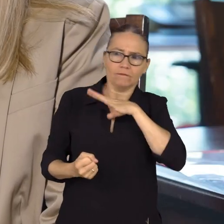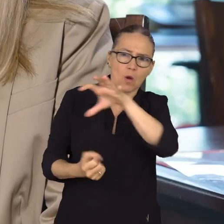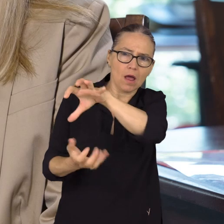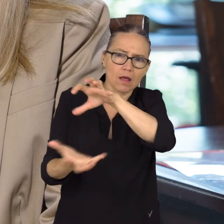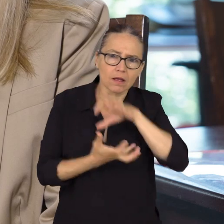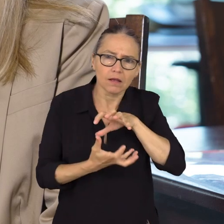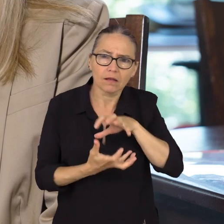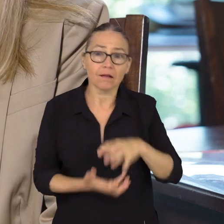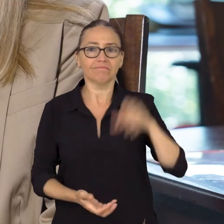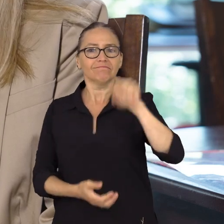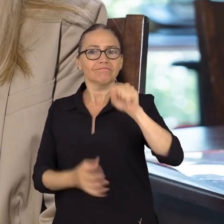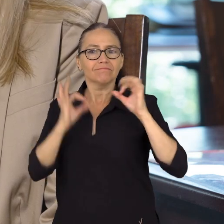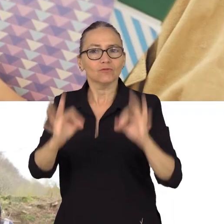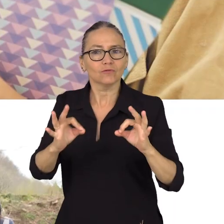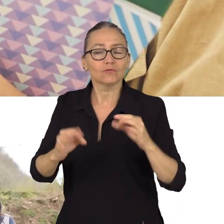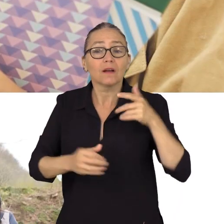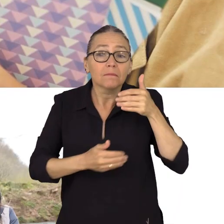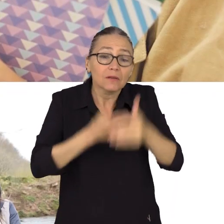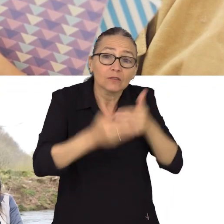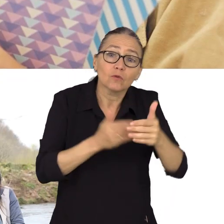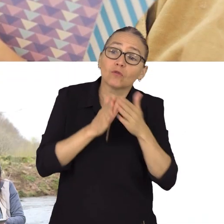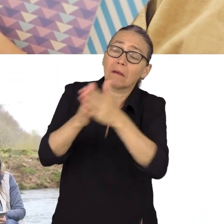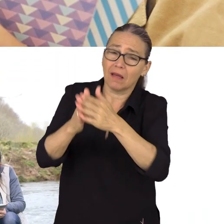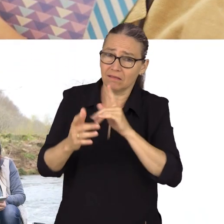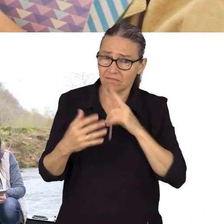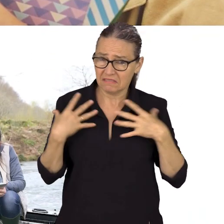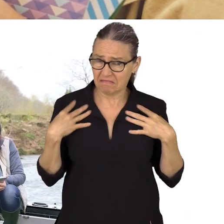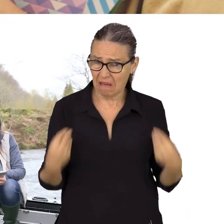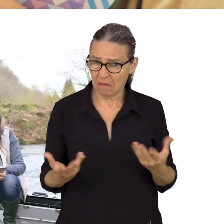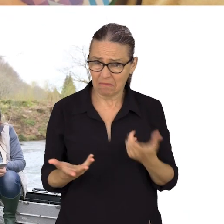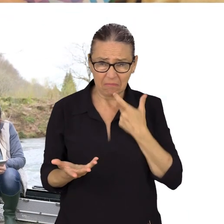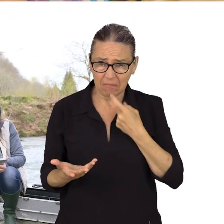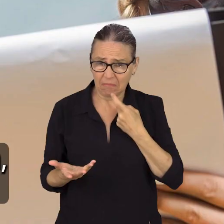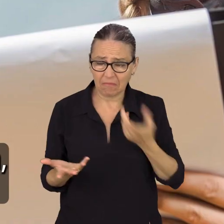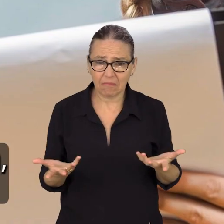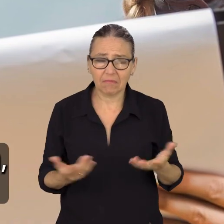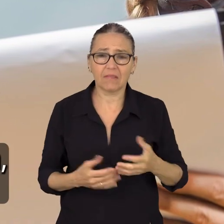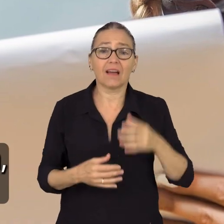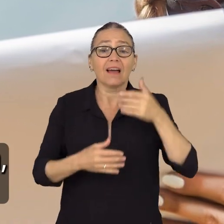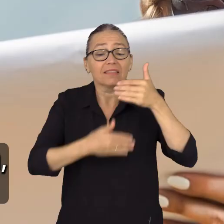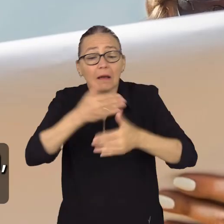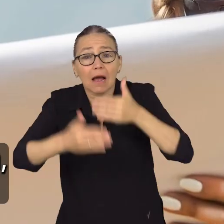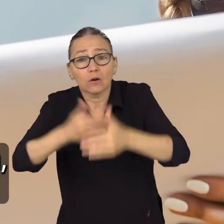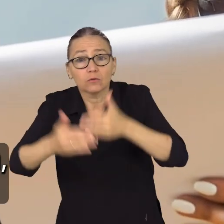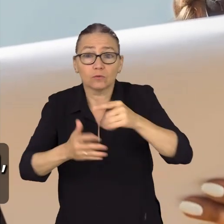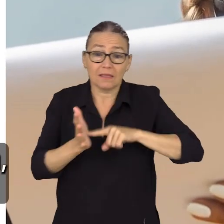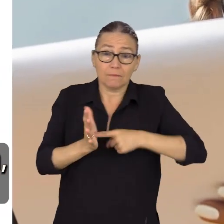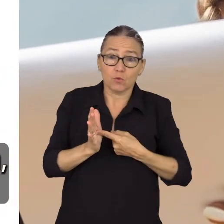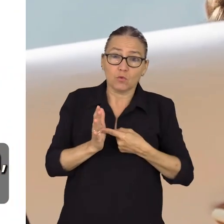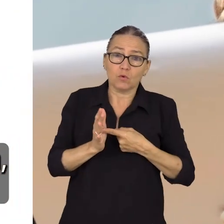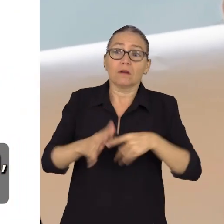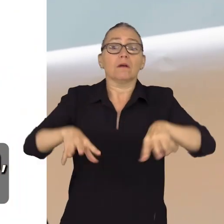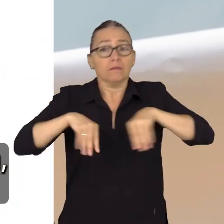And so it was, and it was actually fairly easy to apply. It was a seamless process to